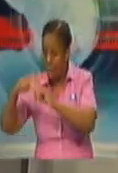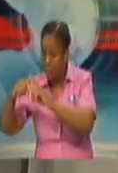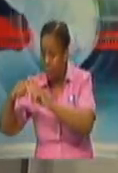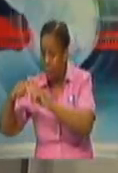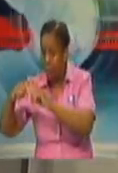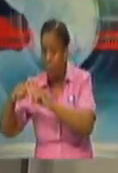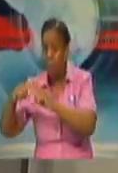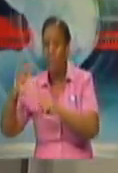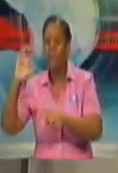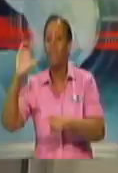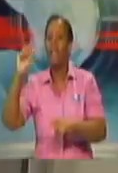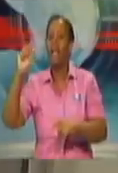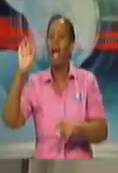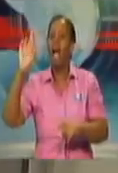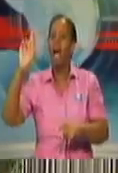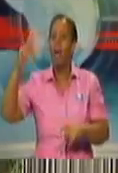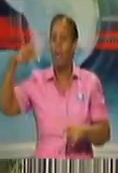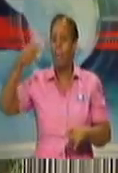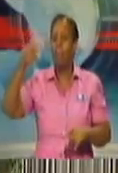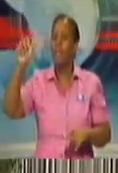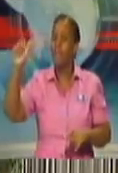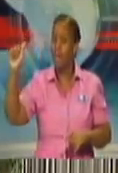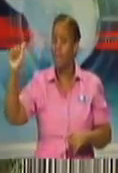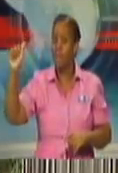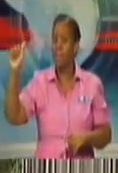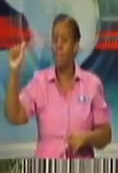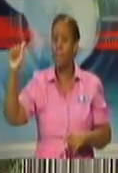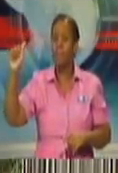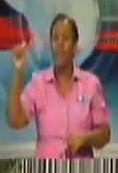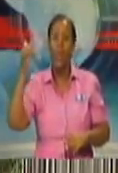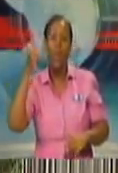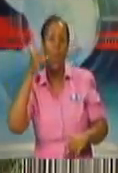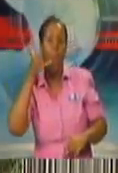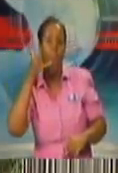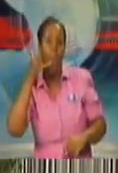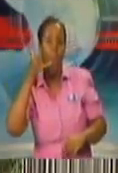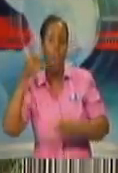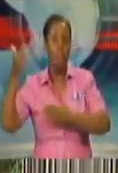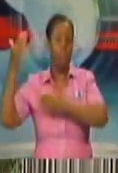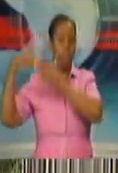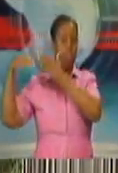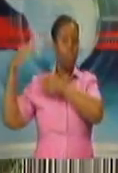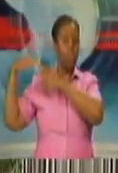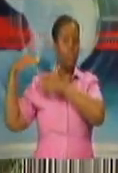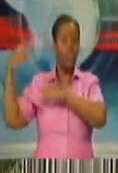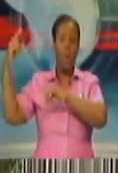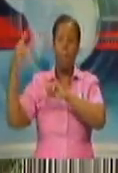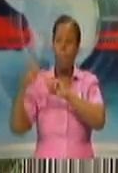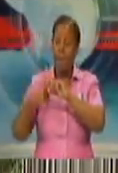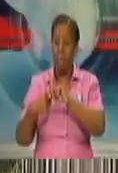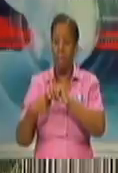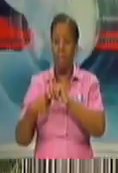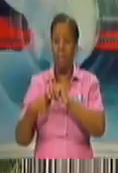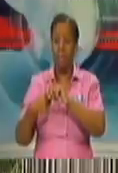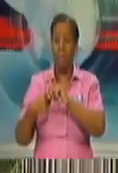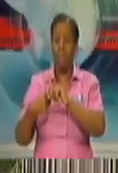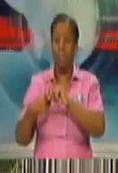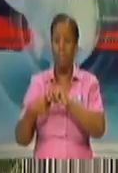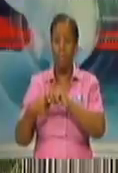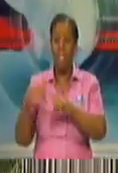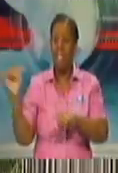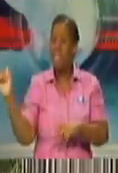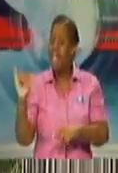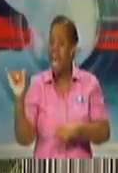he called me, this is over a month and a half ago. On that same day, he got results from a